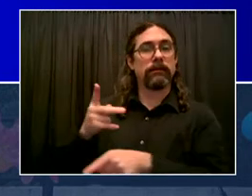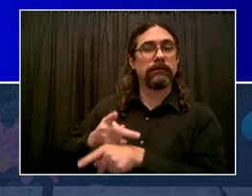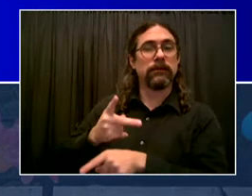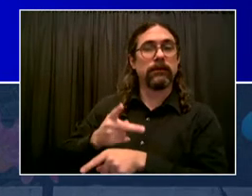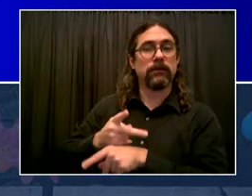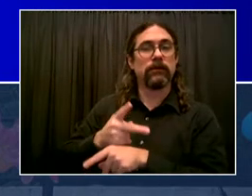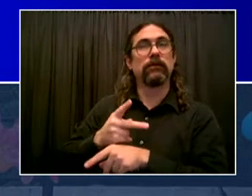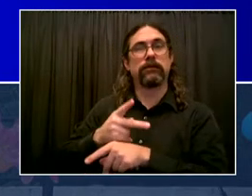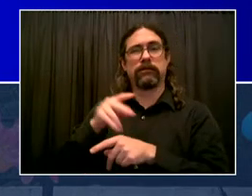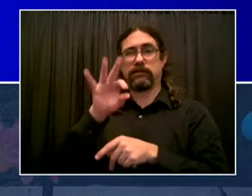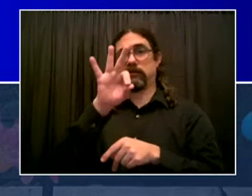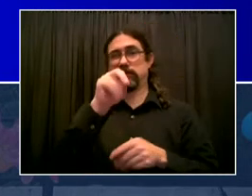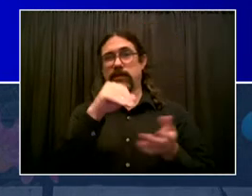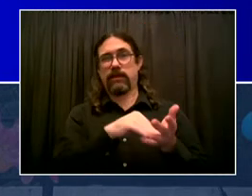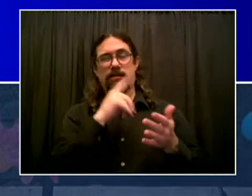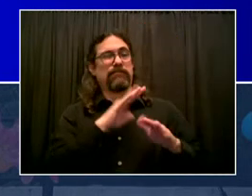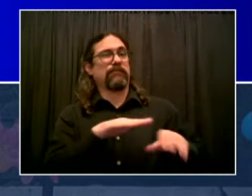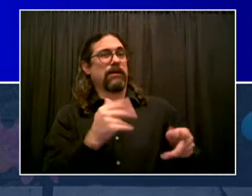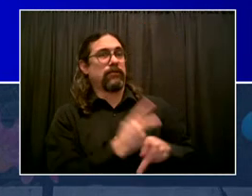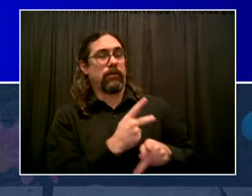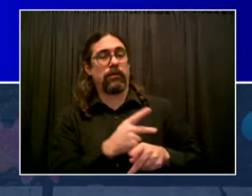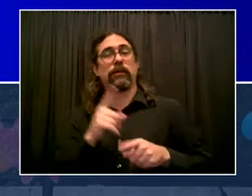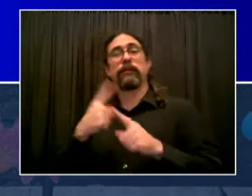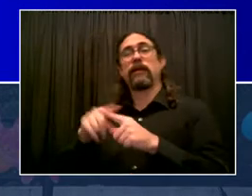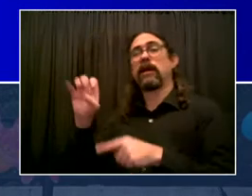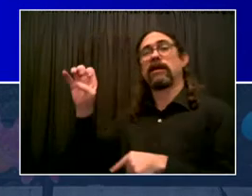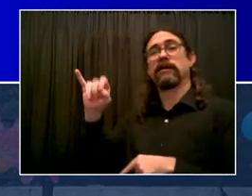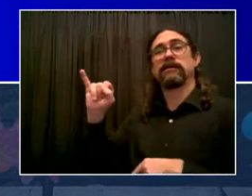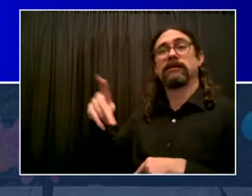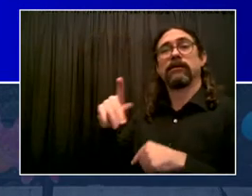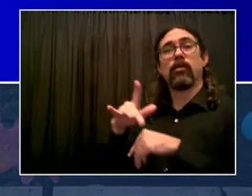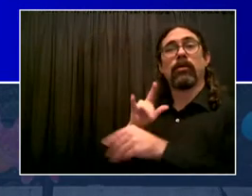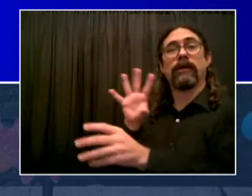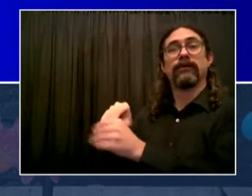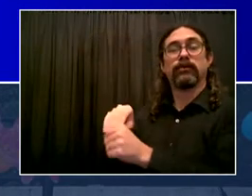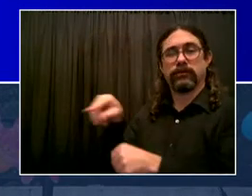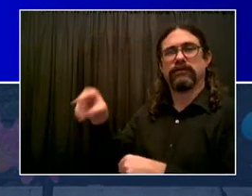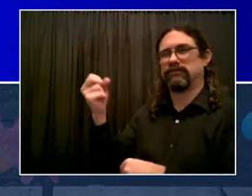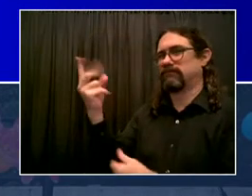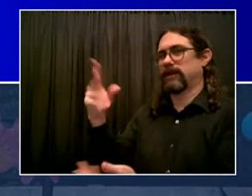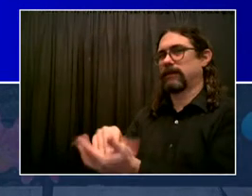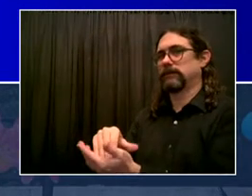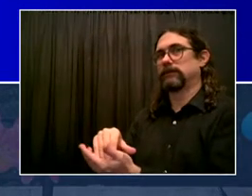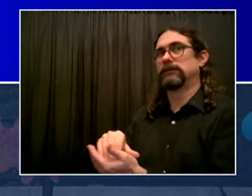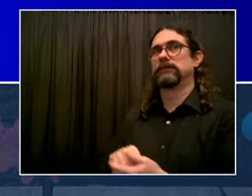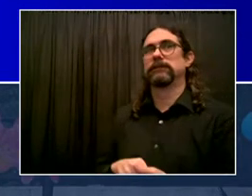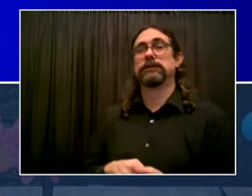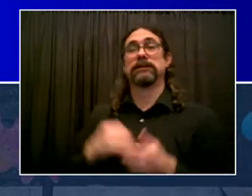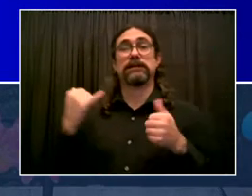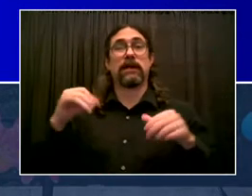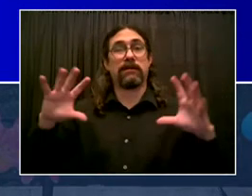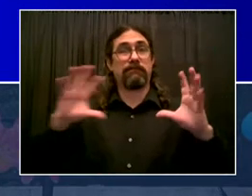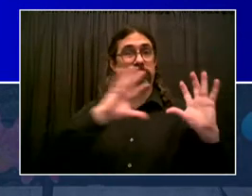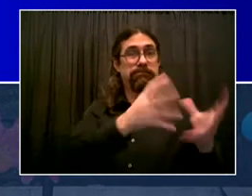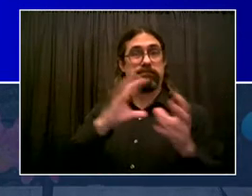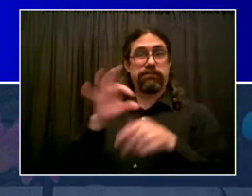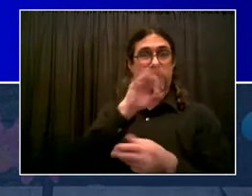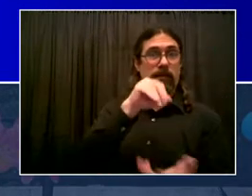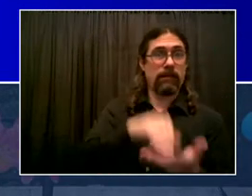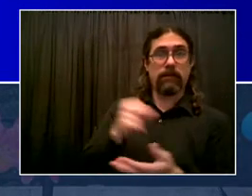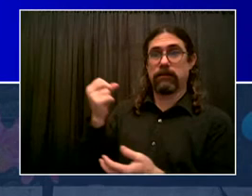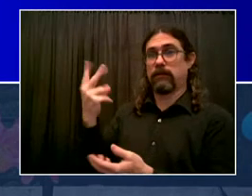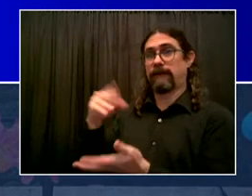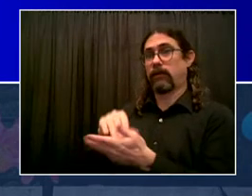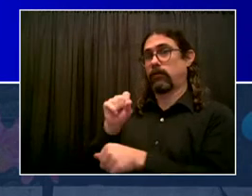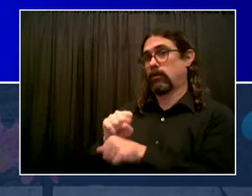deadline of December 20 for all those employees to get vaccinated and encouraging people. Obviously, in light of all the information